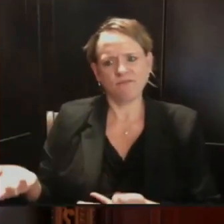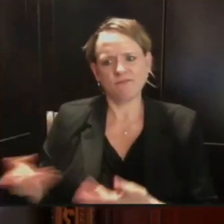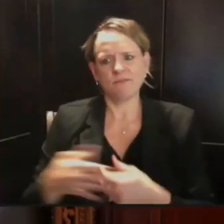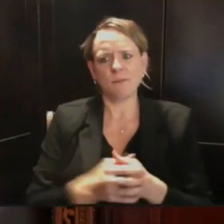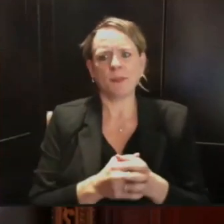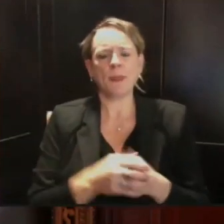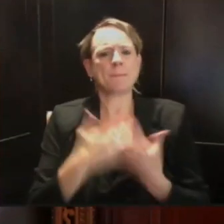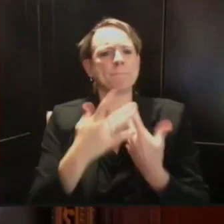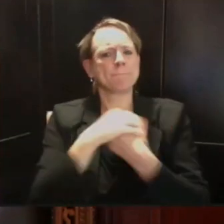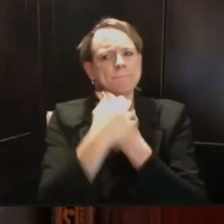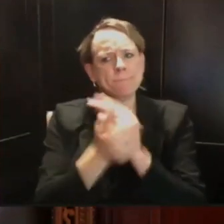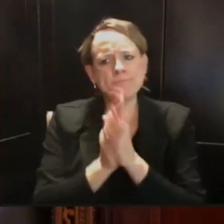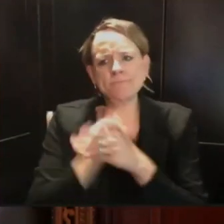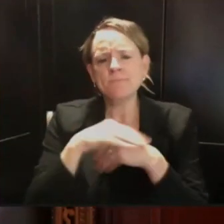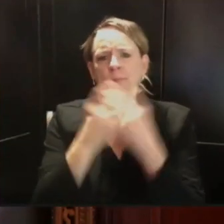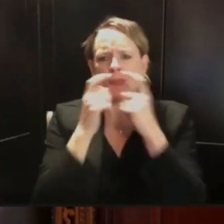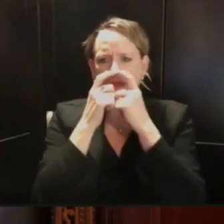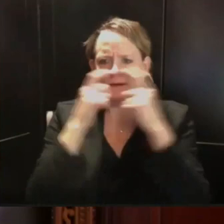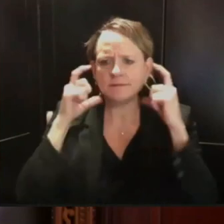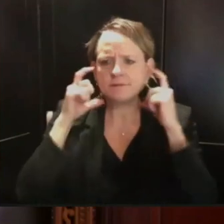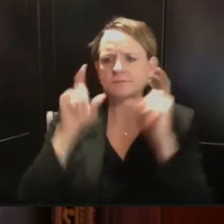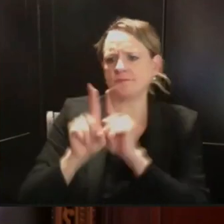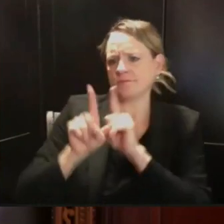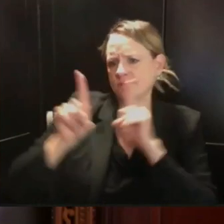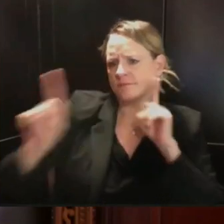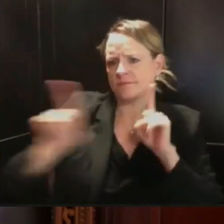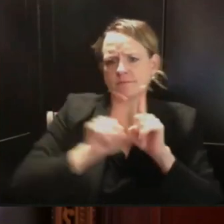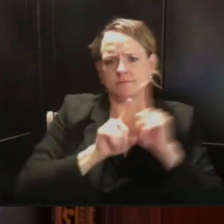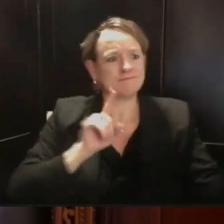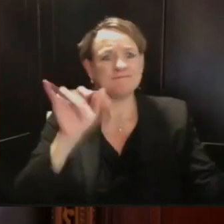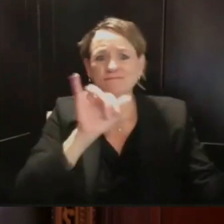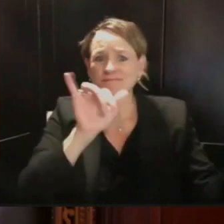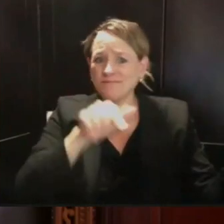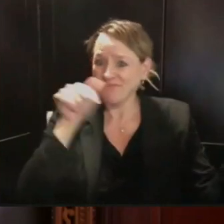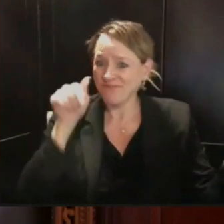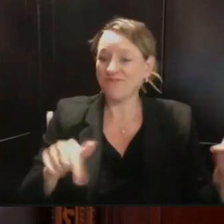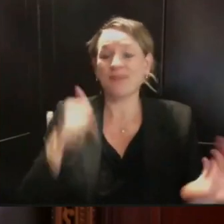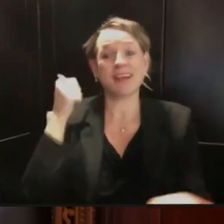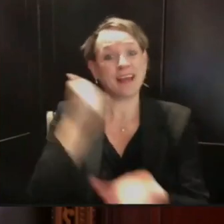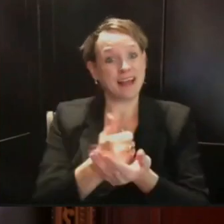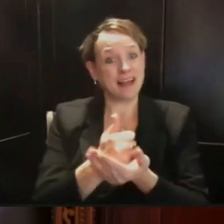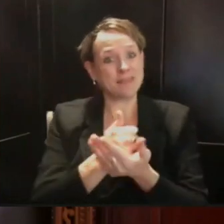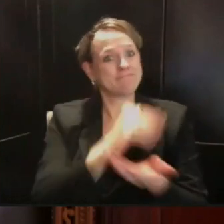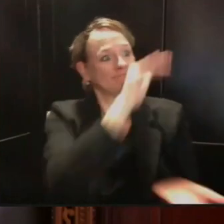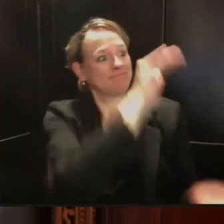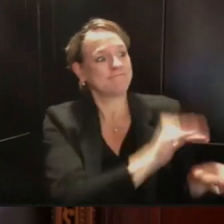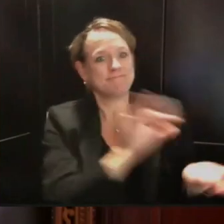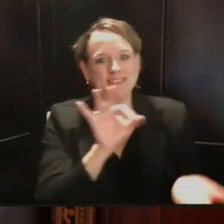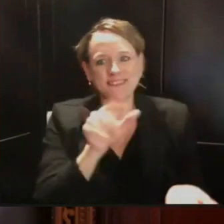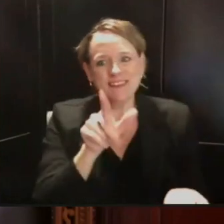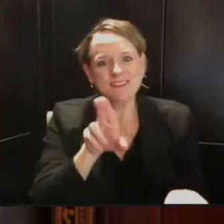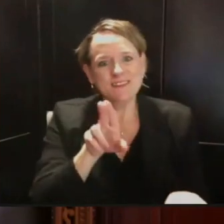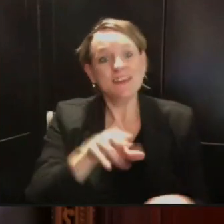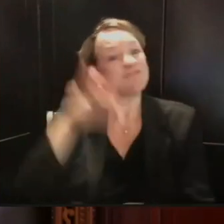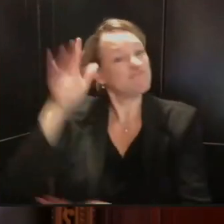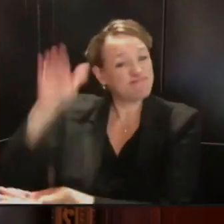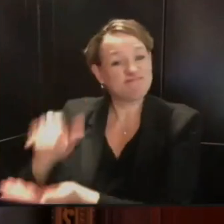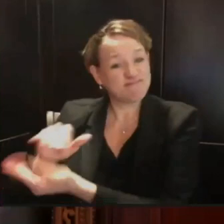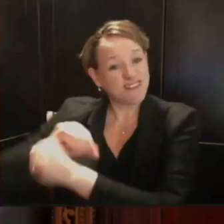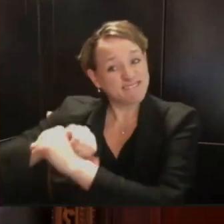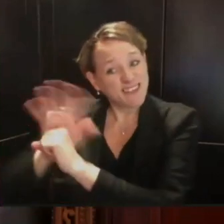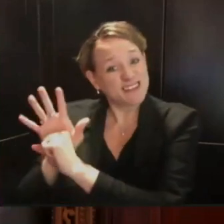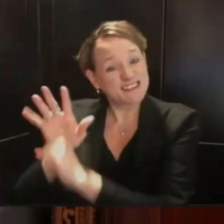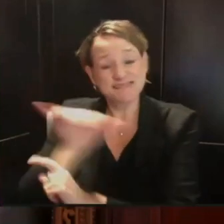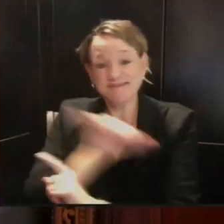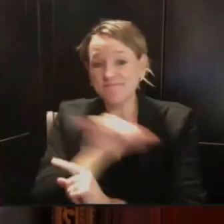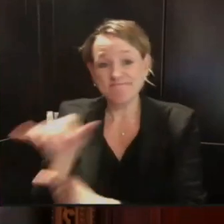seem to work very well for preventing the flu. So it's in all of our interest to minimize how much influenza affects us. And we have things that we